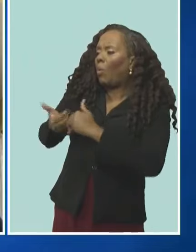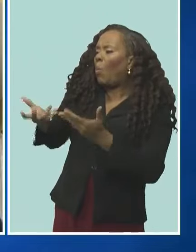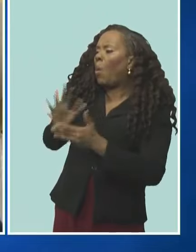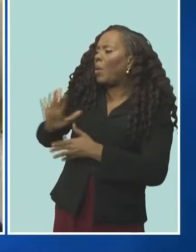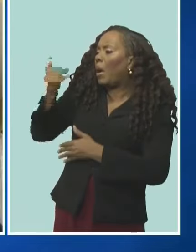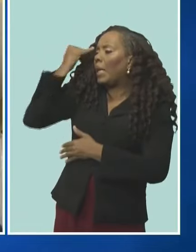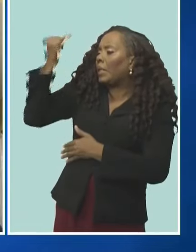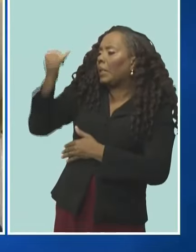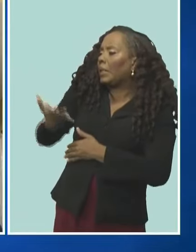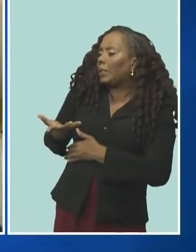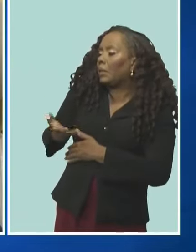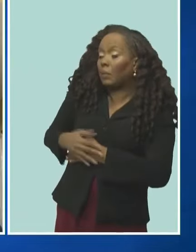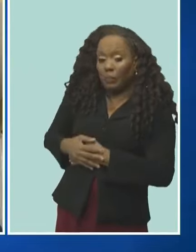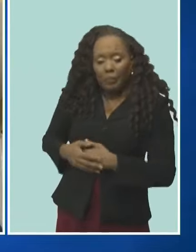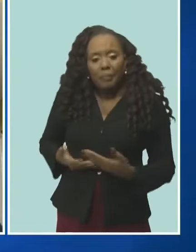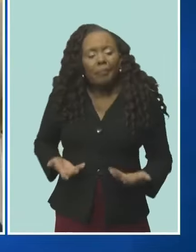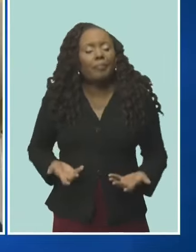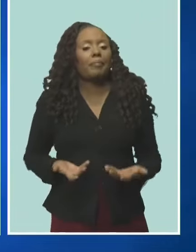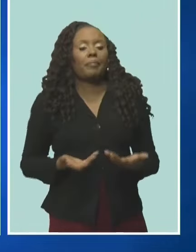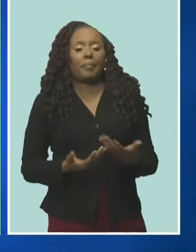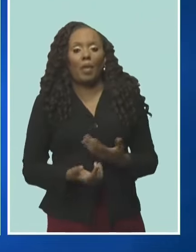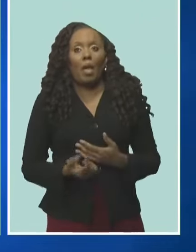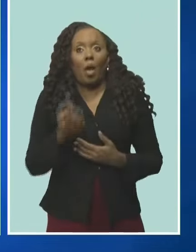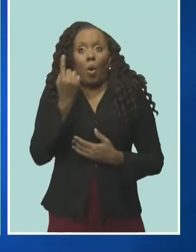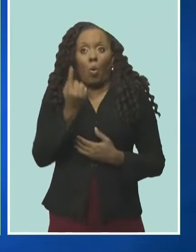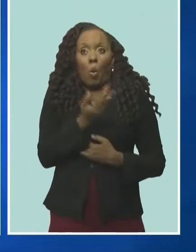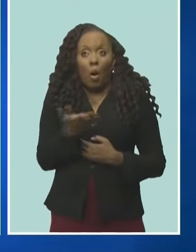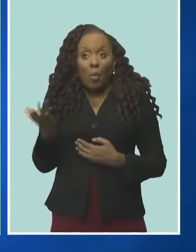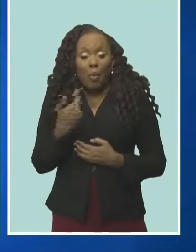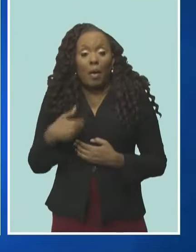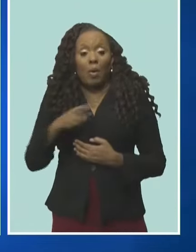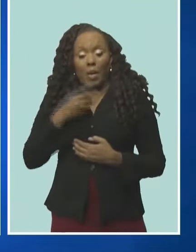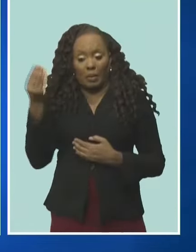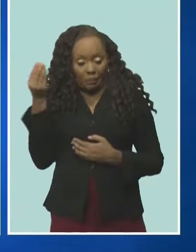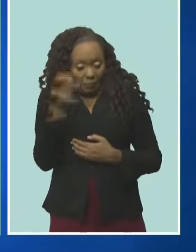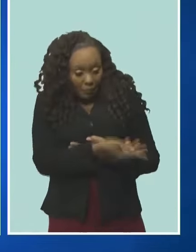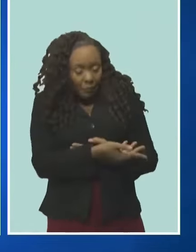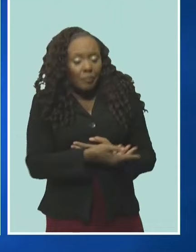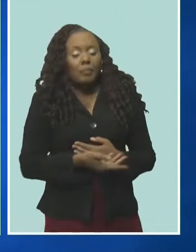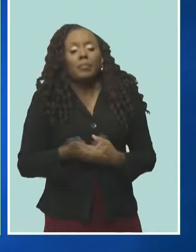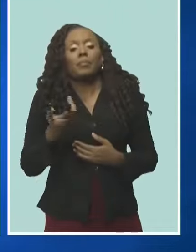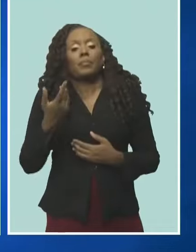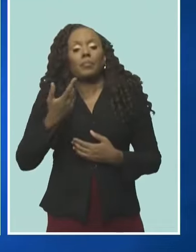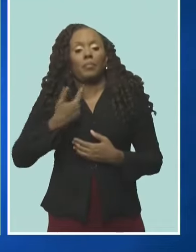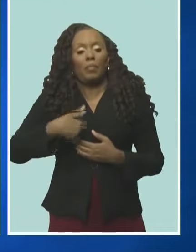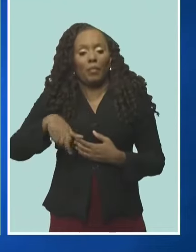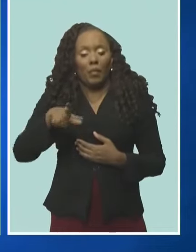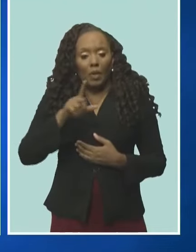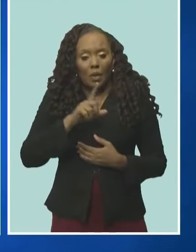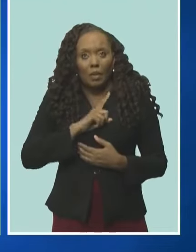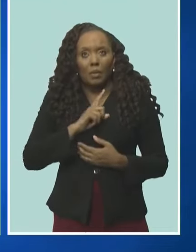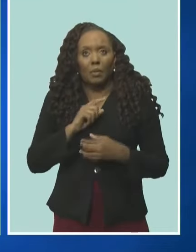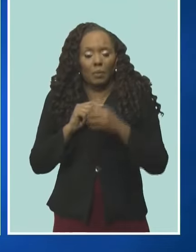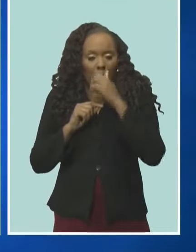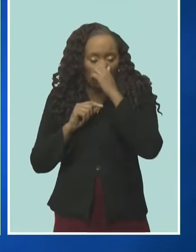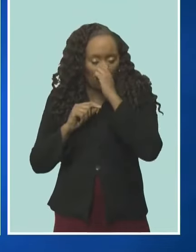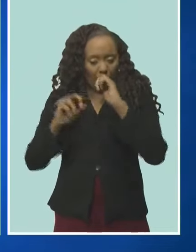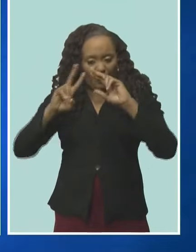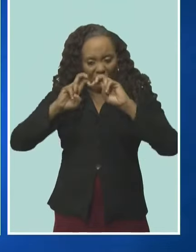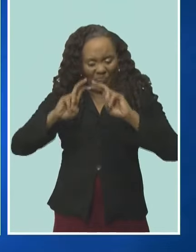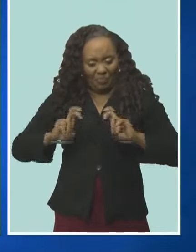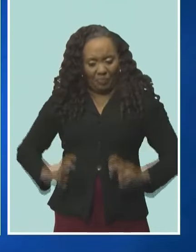Well, one of the recommendations we've made is that we look more closely at the triage system